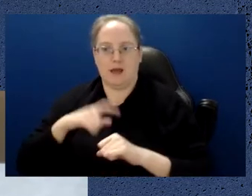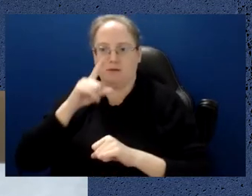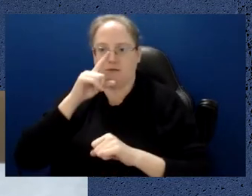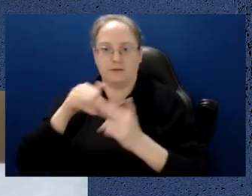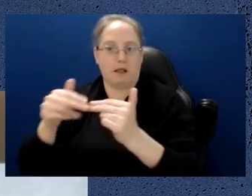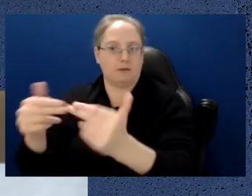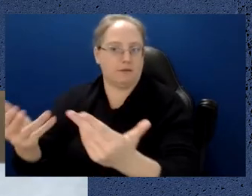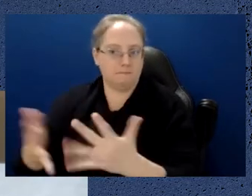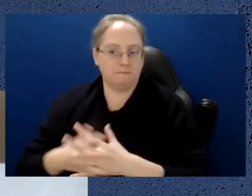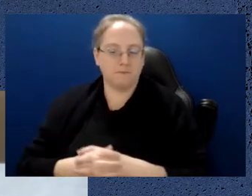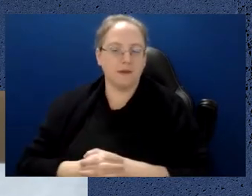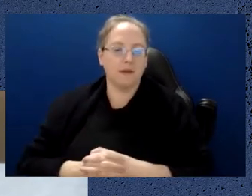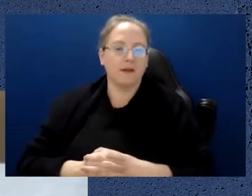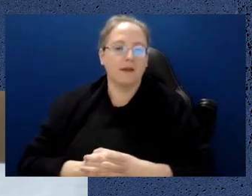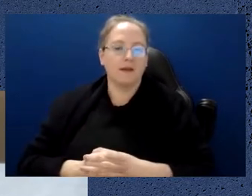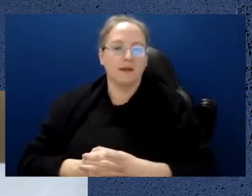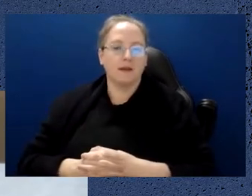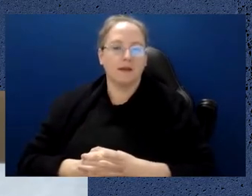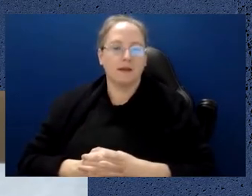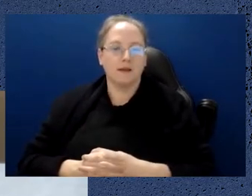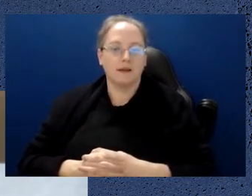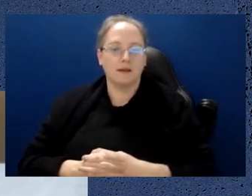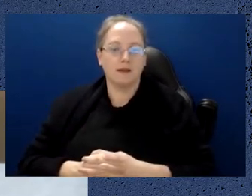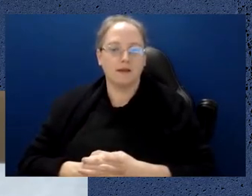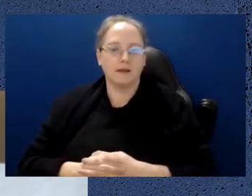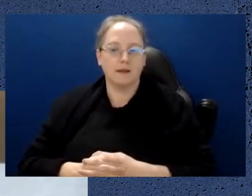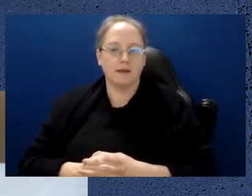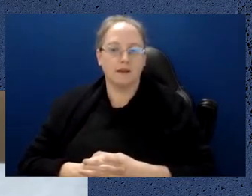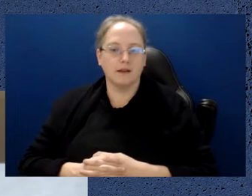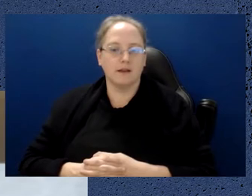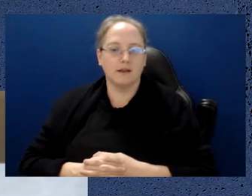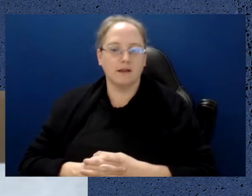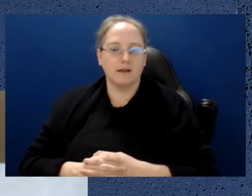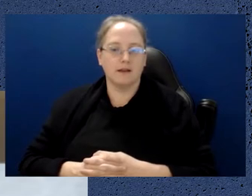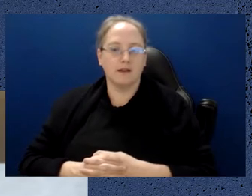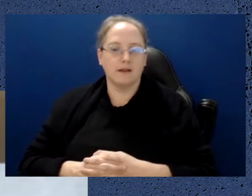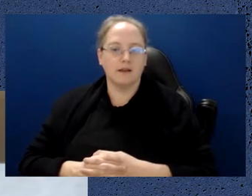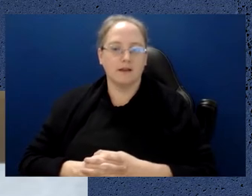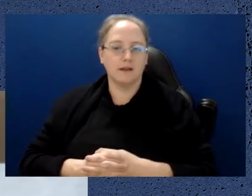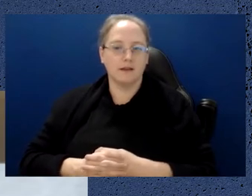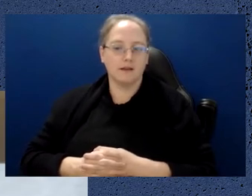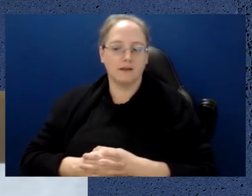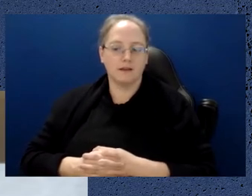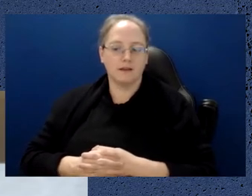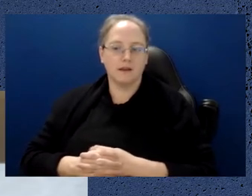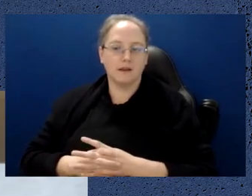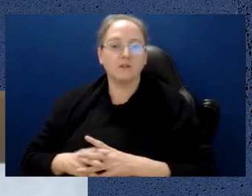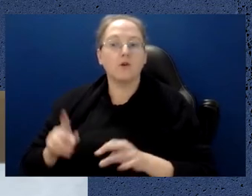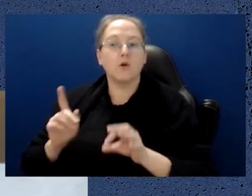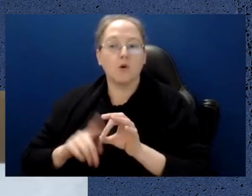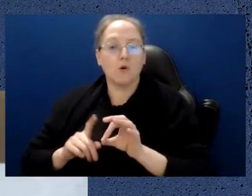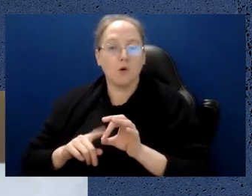out of the research area and into our economy. And so quantum technologies are also